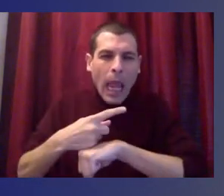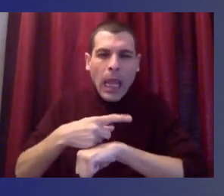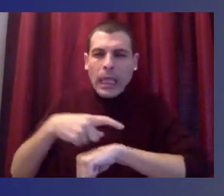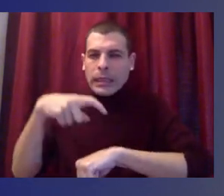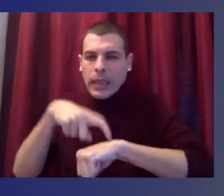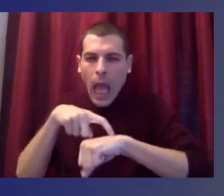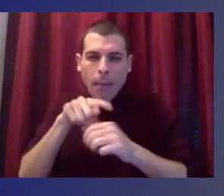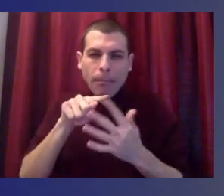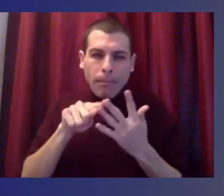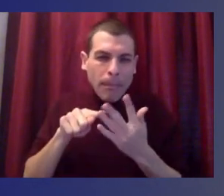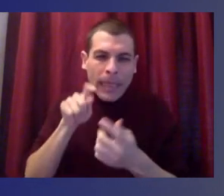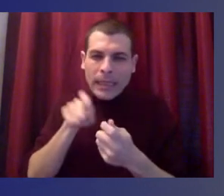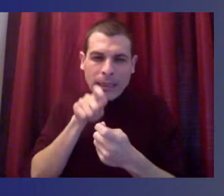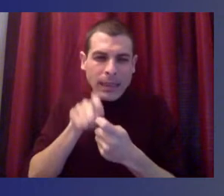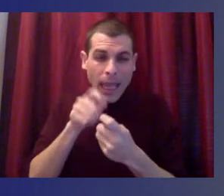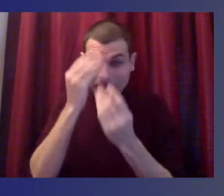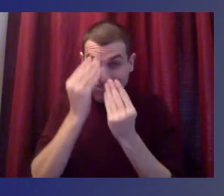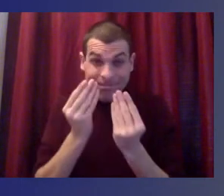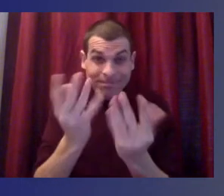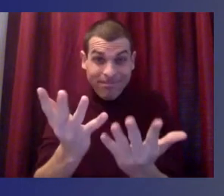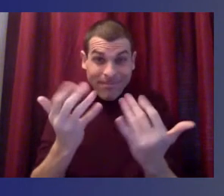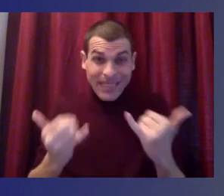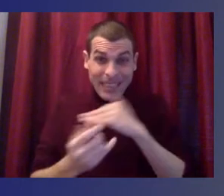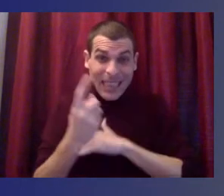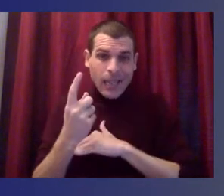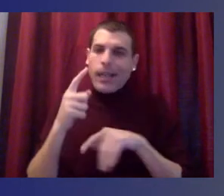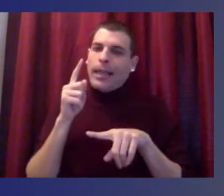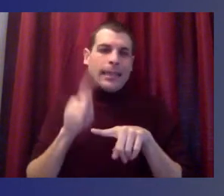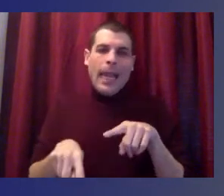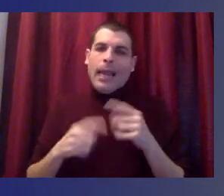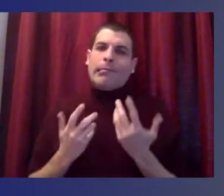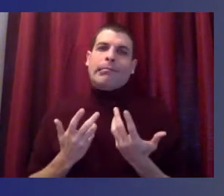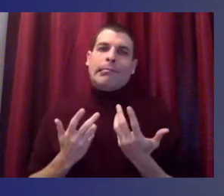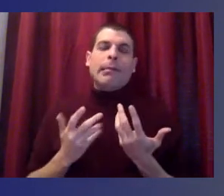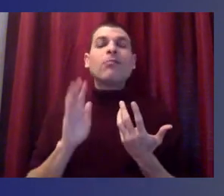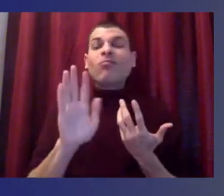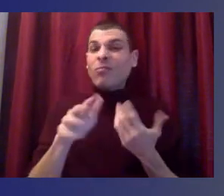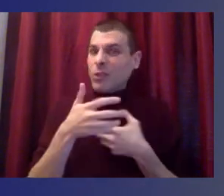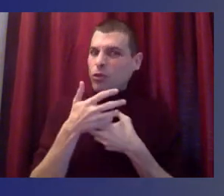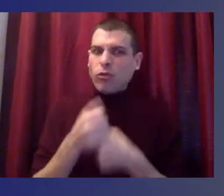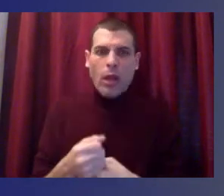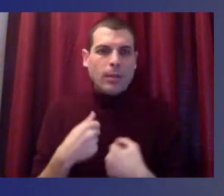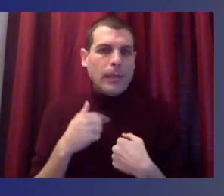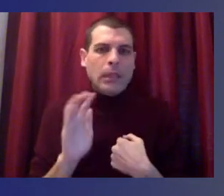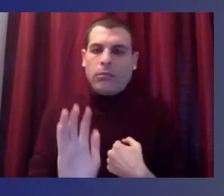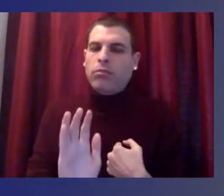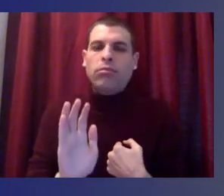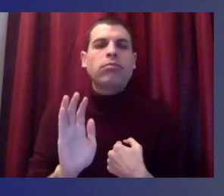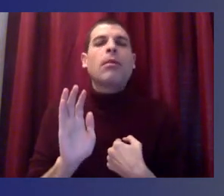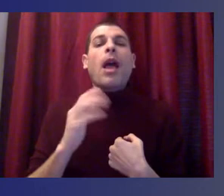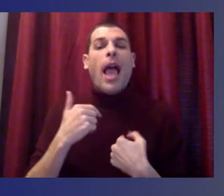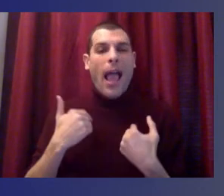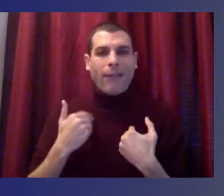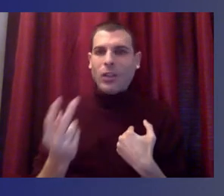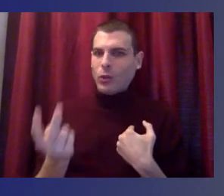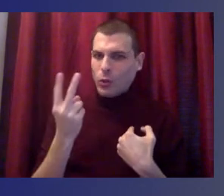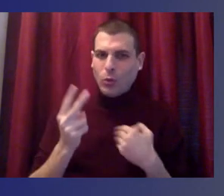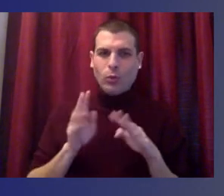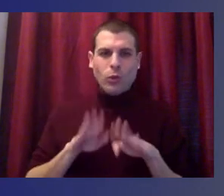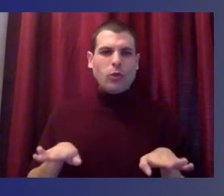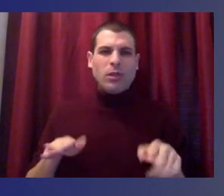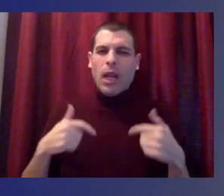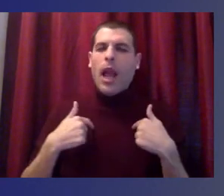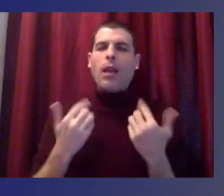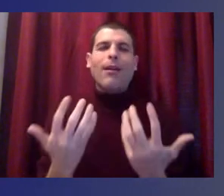Trust me, as a single mom with two school-aged kids, both in elementary schools and in Portland public, I really want to know the answers to